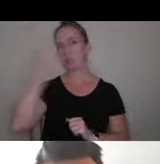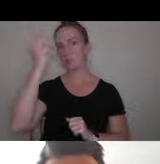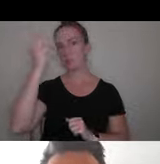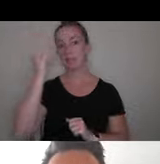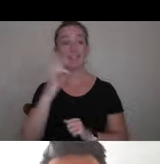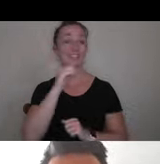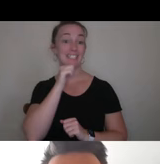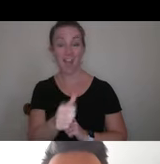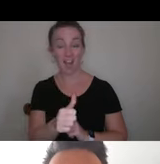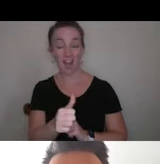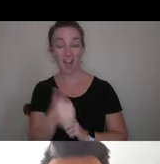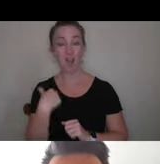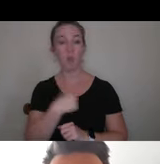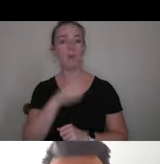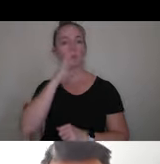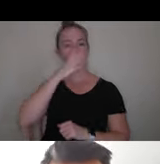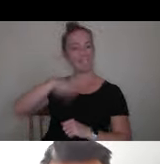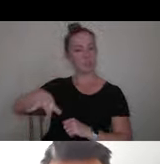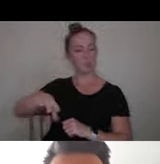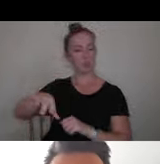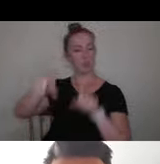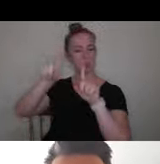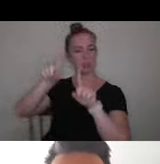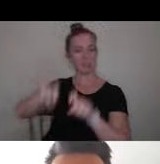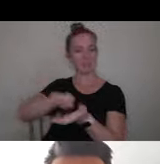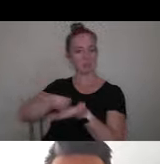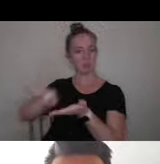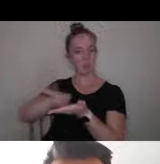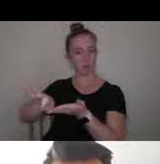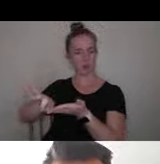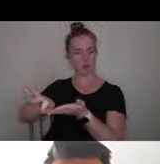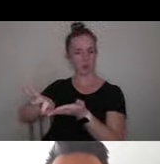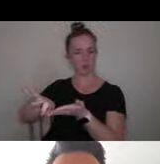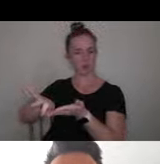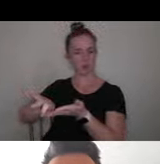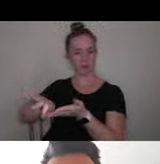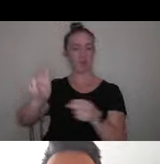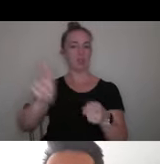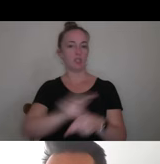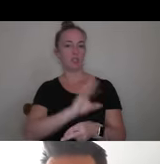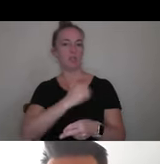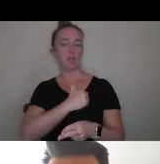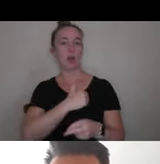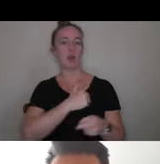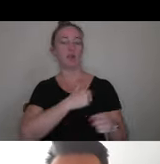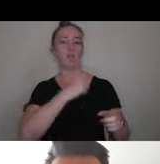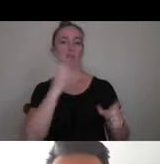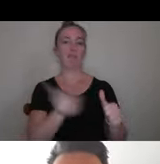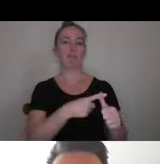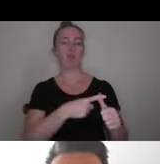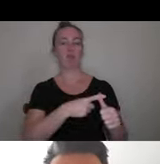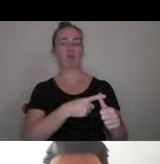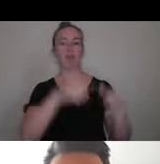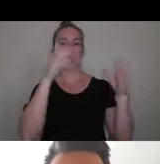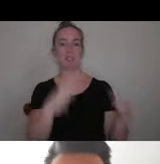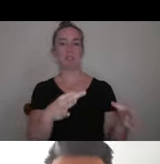it doesn't, we will ignore those scores and go with the original evaluation. This whole process is designed